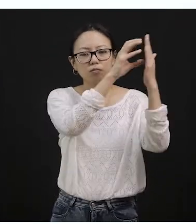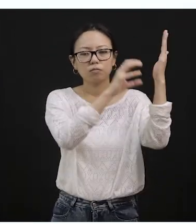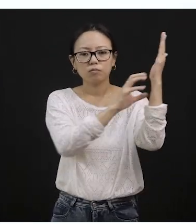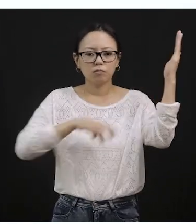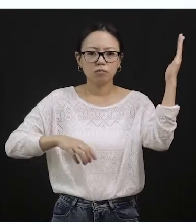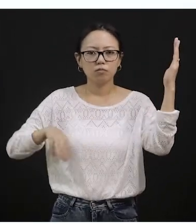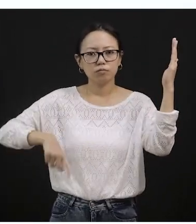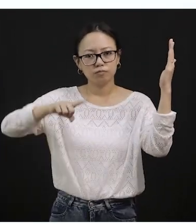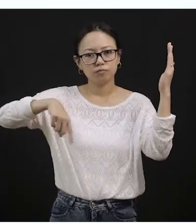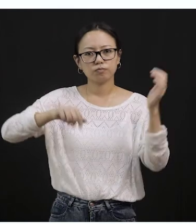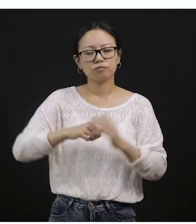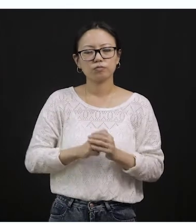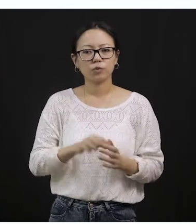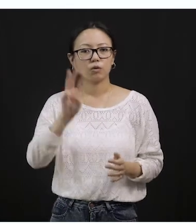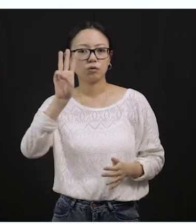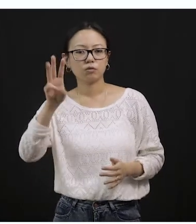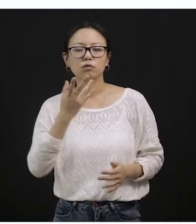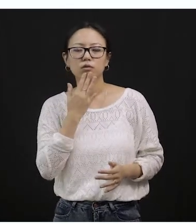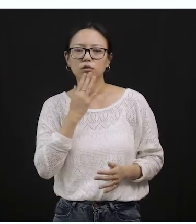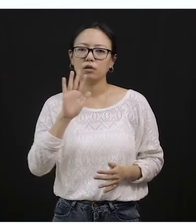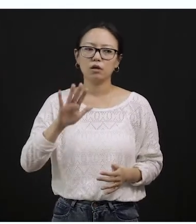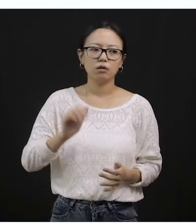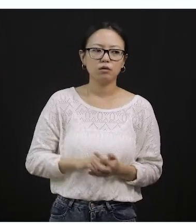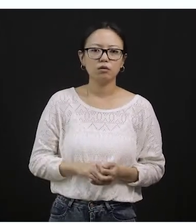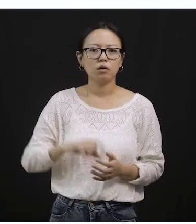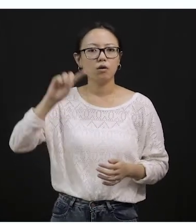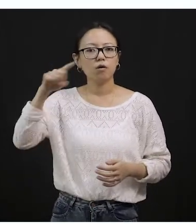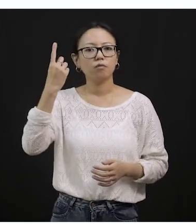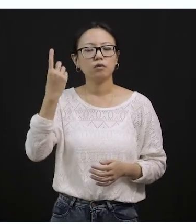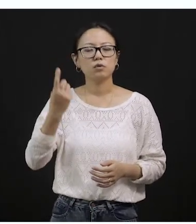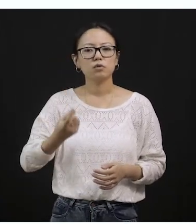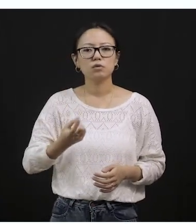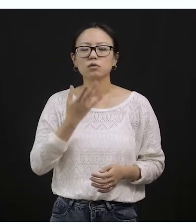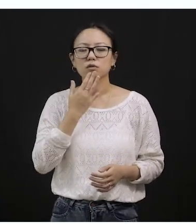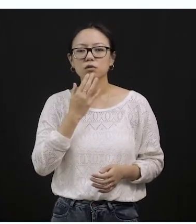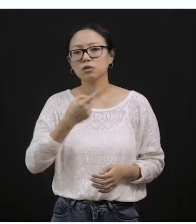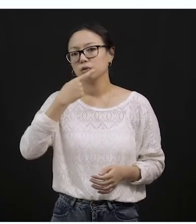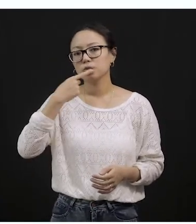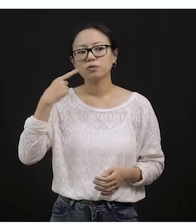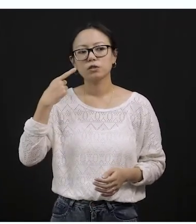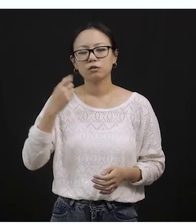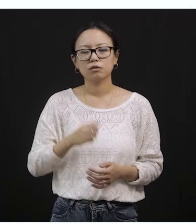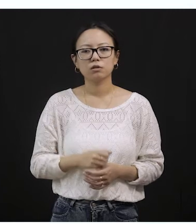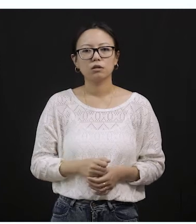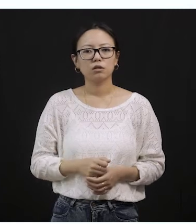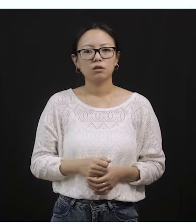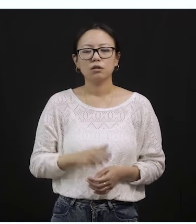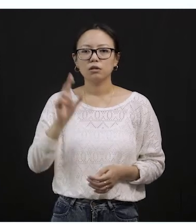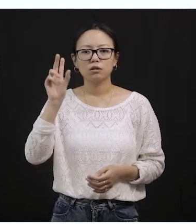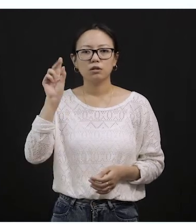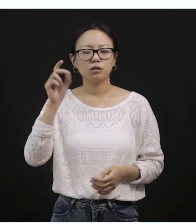the first, the second and the third. So the first is red. The second is